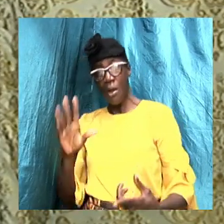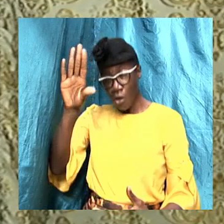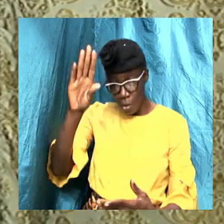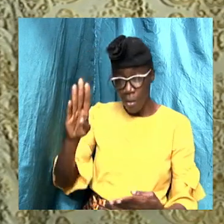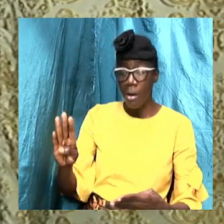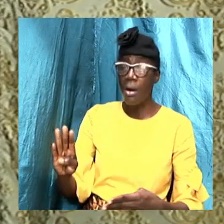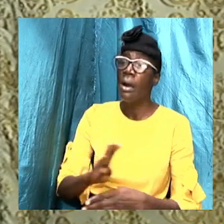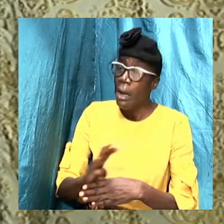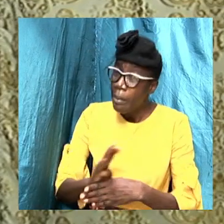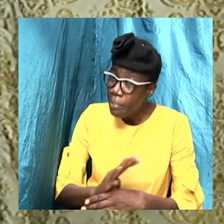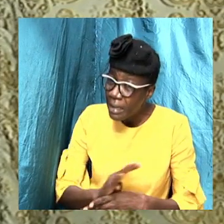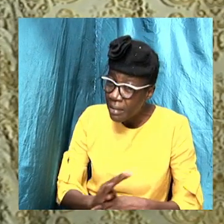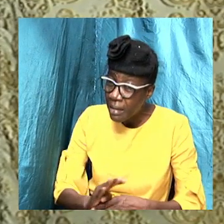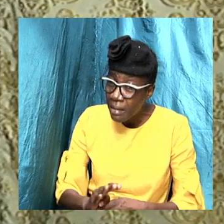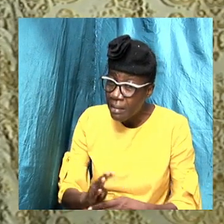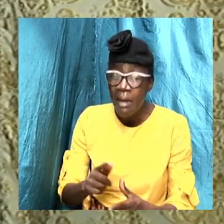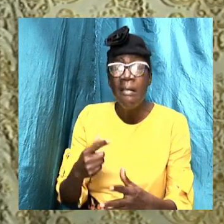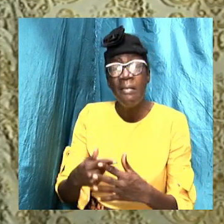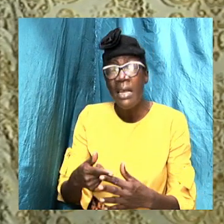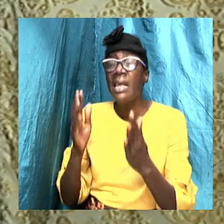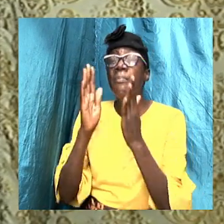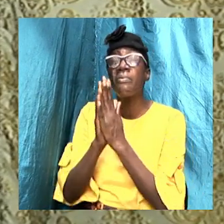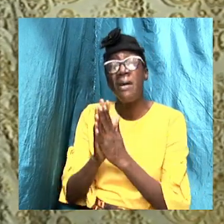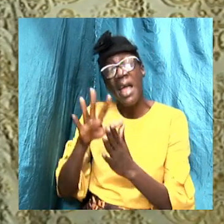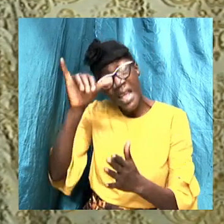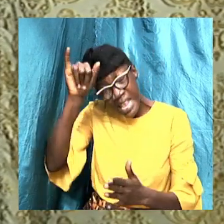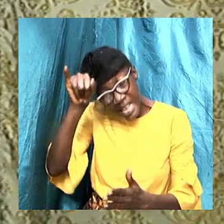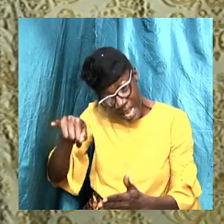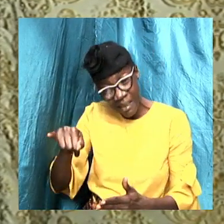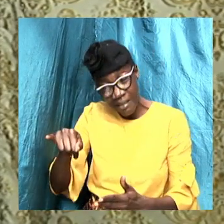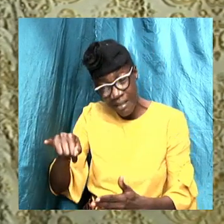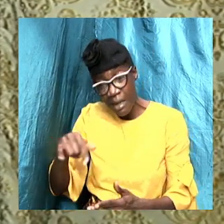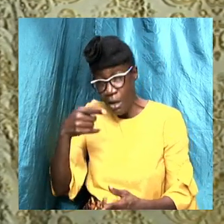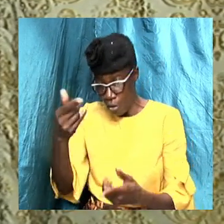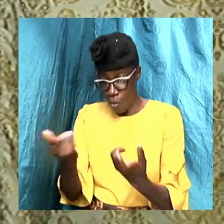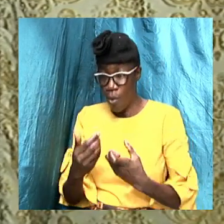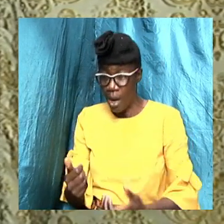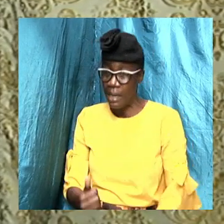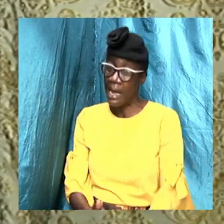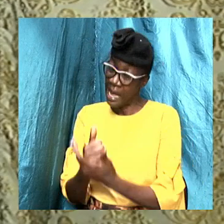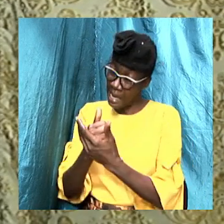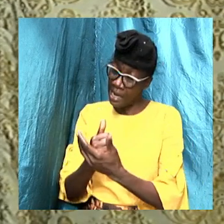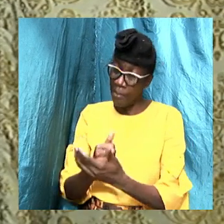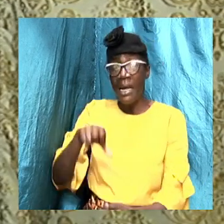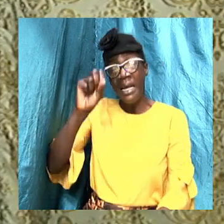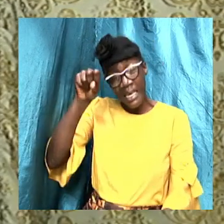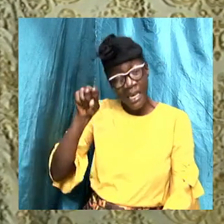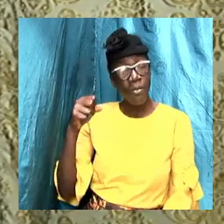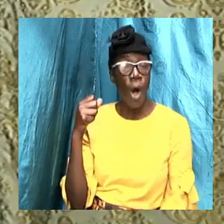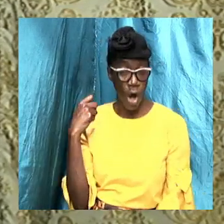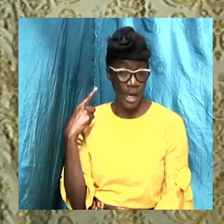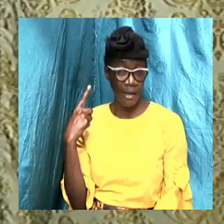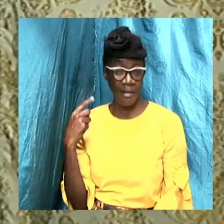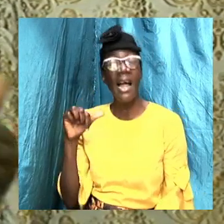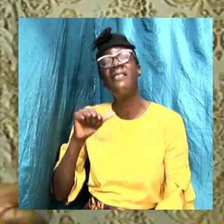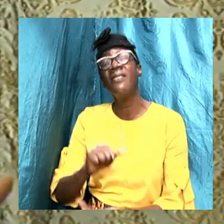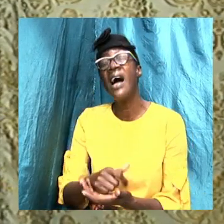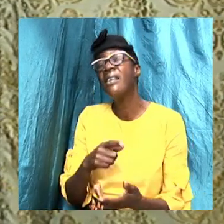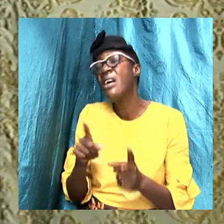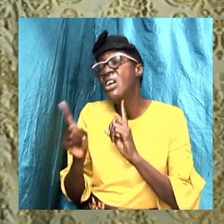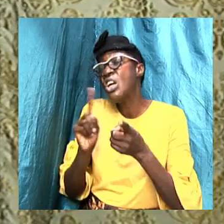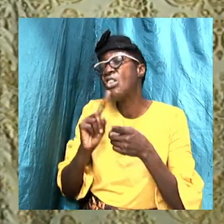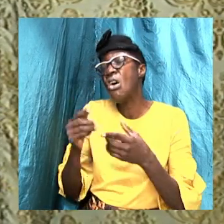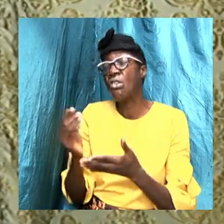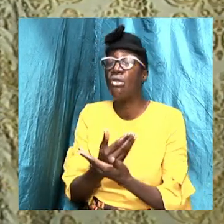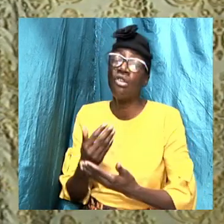Amen. And he can pray for you. Yes, if you want help for somebody to pray for you, yes, we understand that. You can talk to